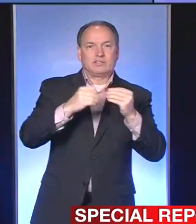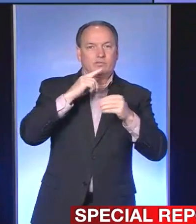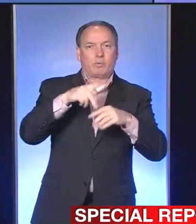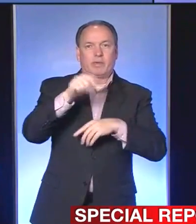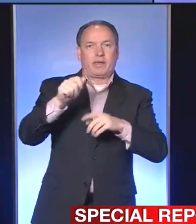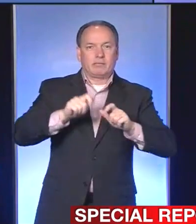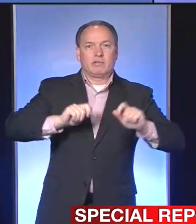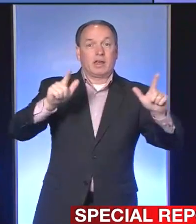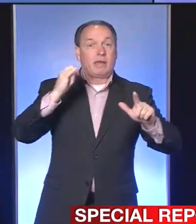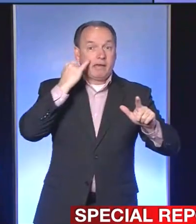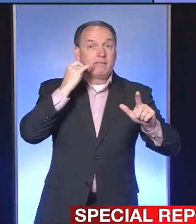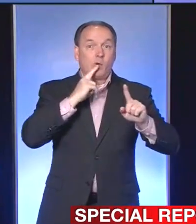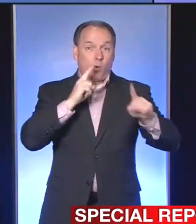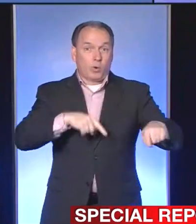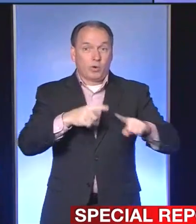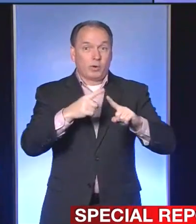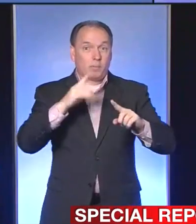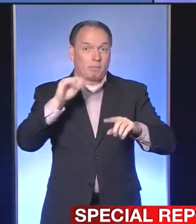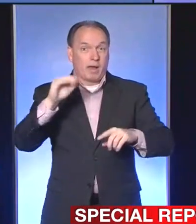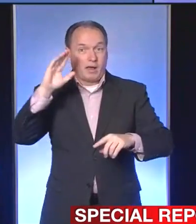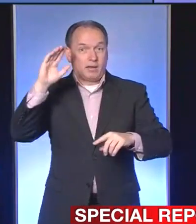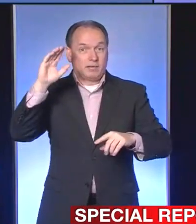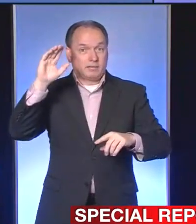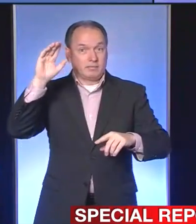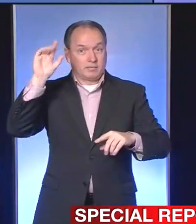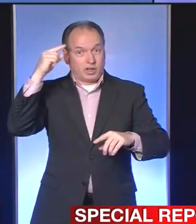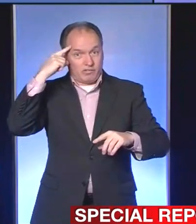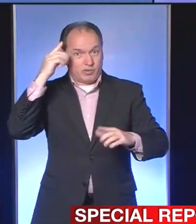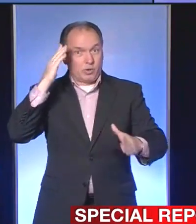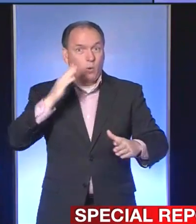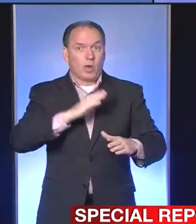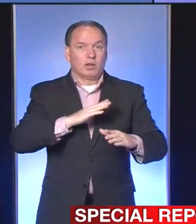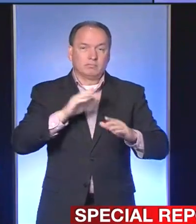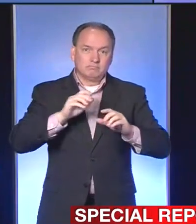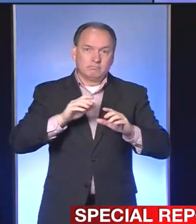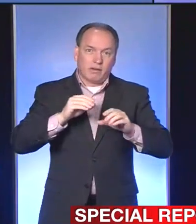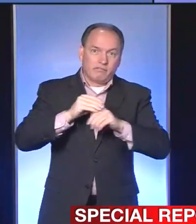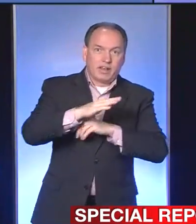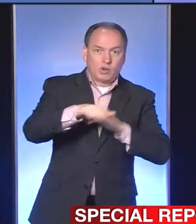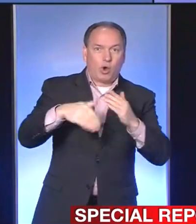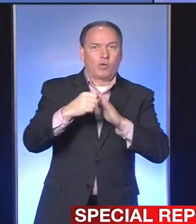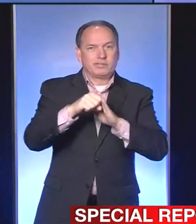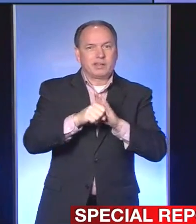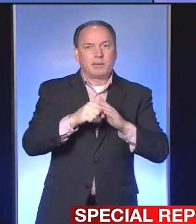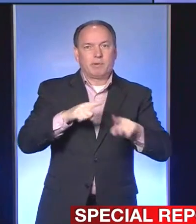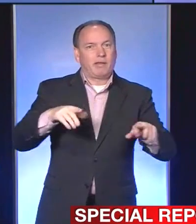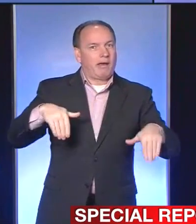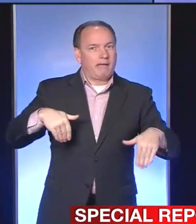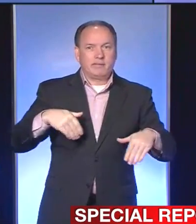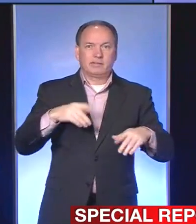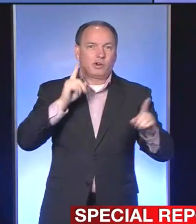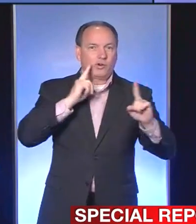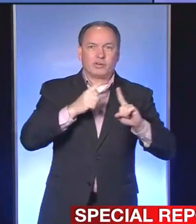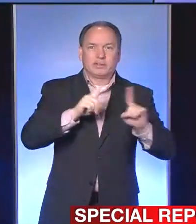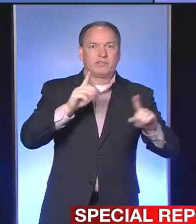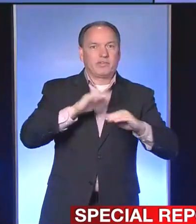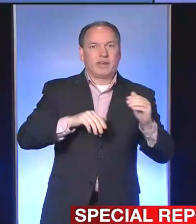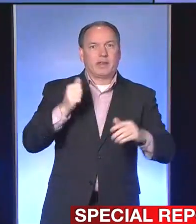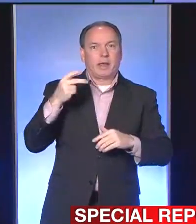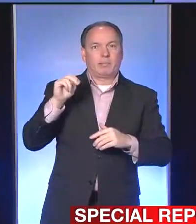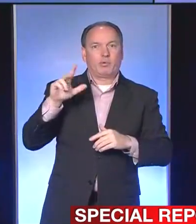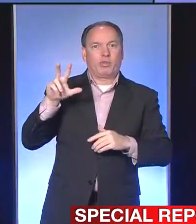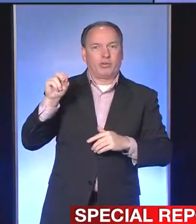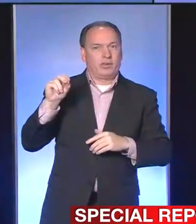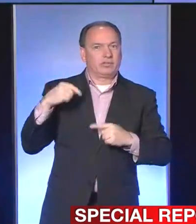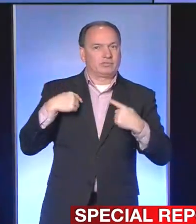include Erie County because his last stay-at-home order was for the entire state. But I have not heard anything different than April